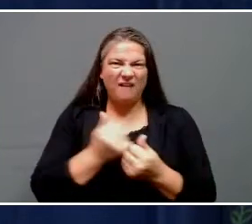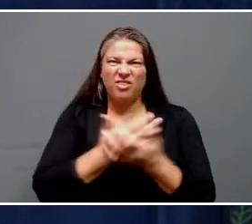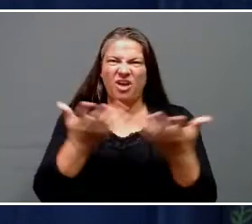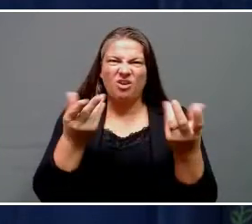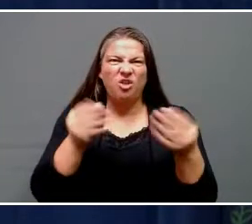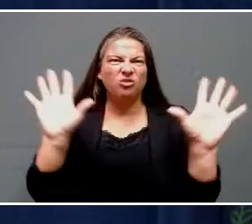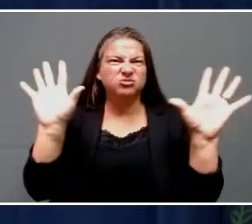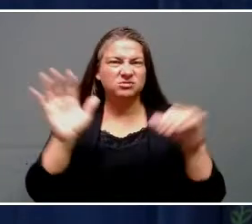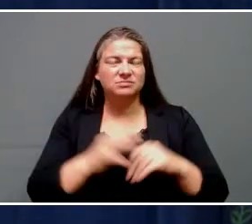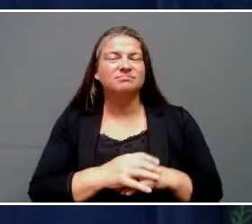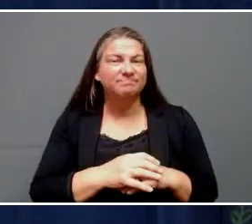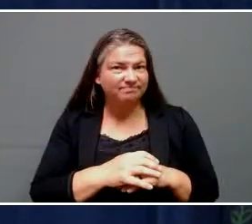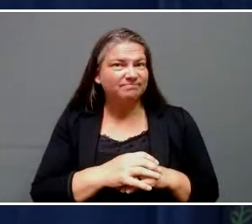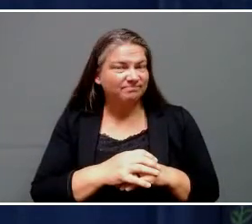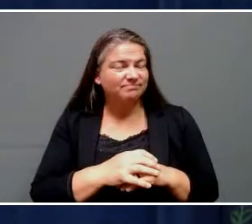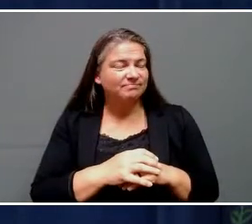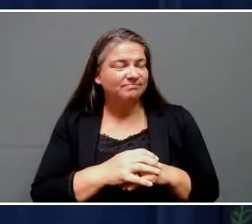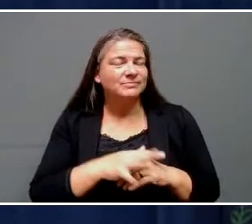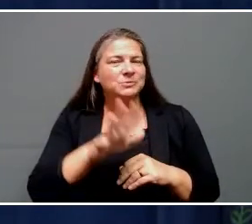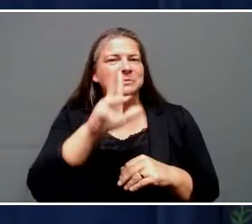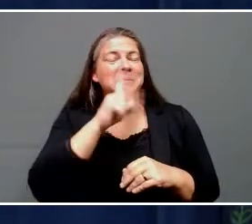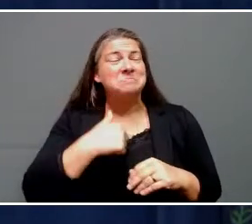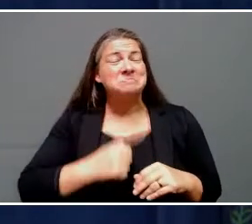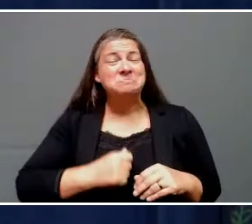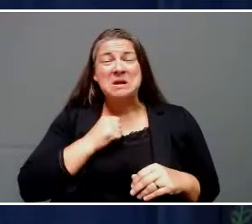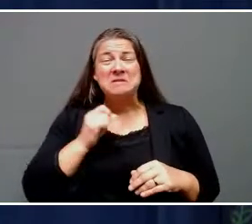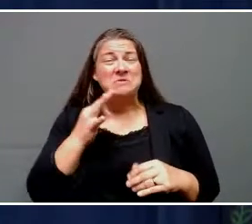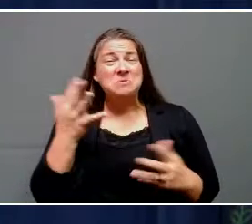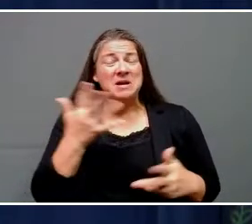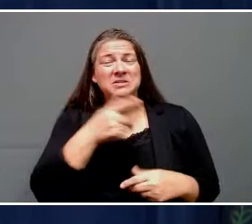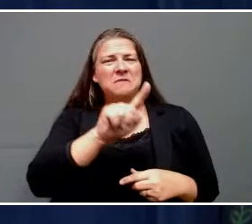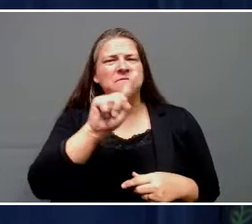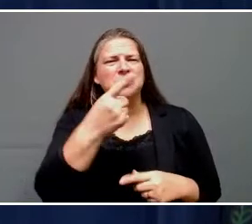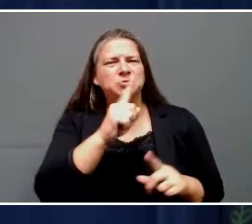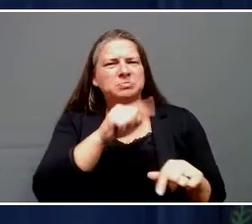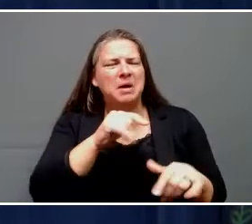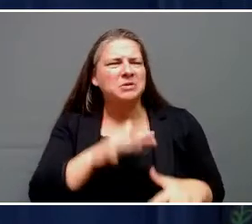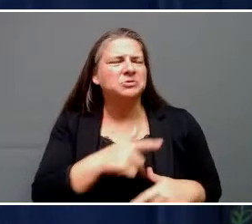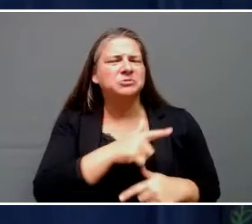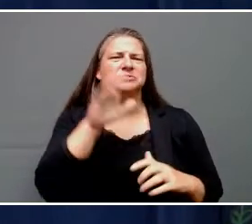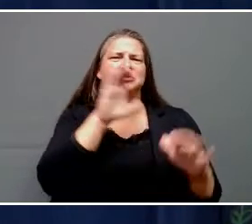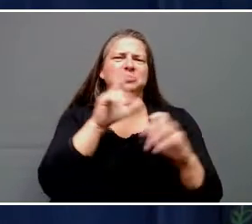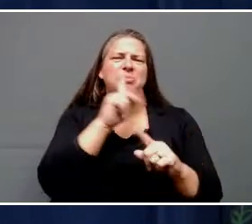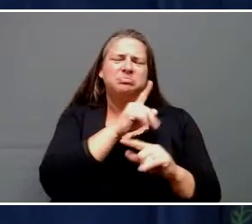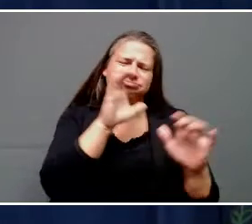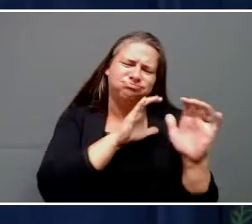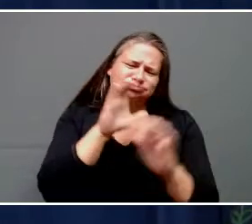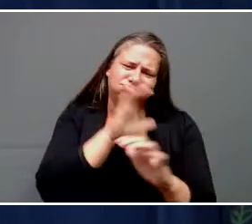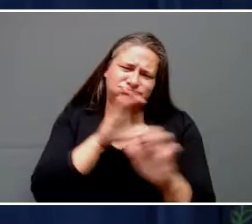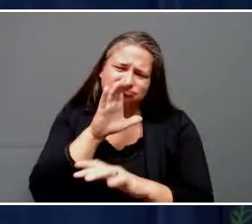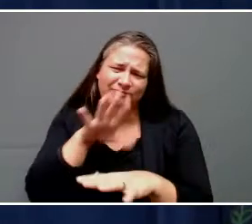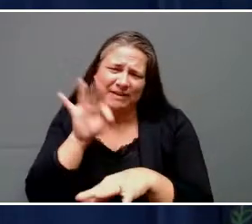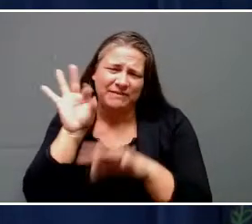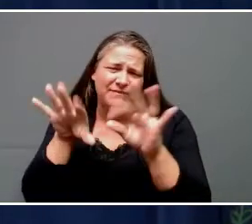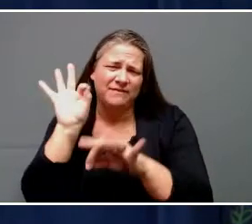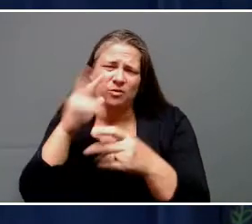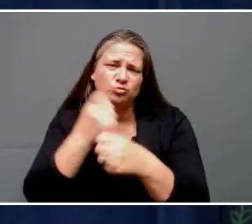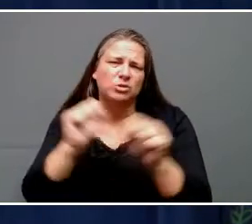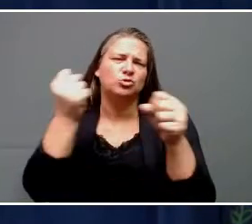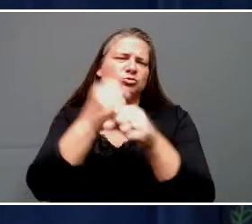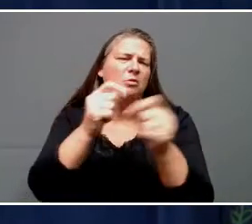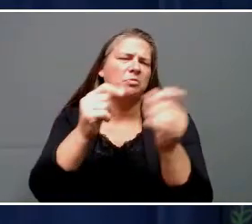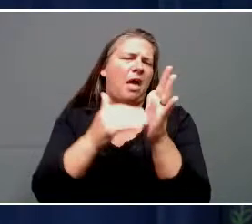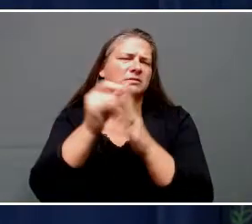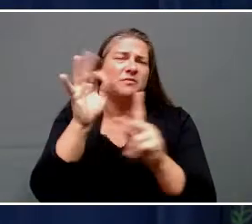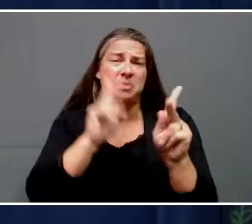National Guard to Kentucky State Police to other search and rescue operations who rescued thousands. You think about the fact that over 1